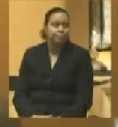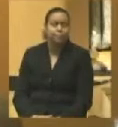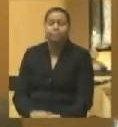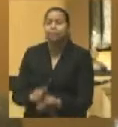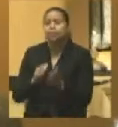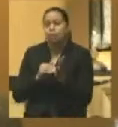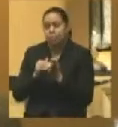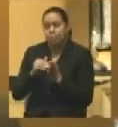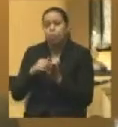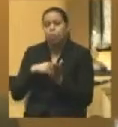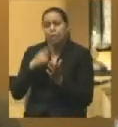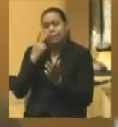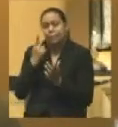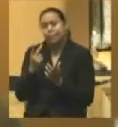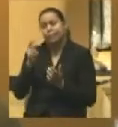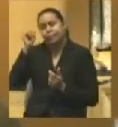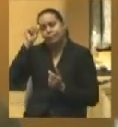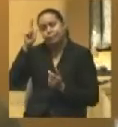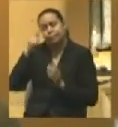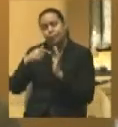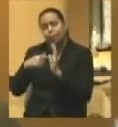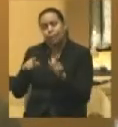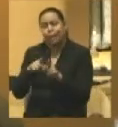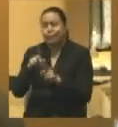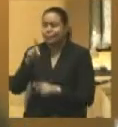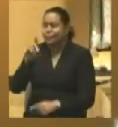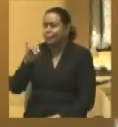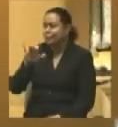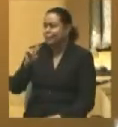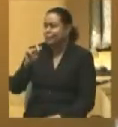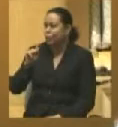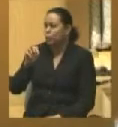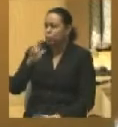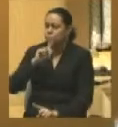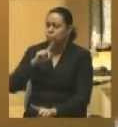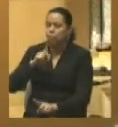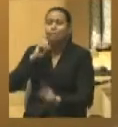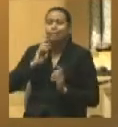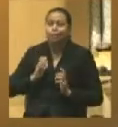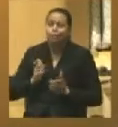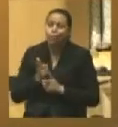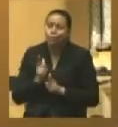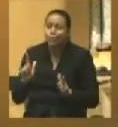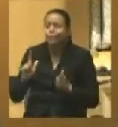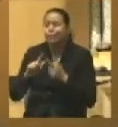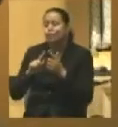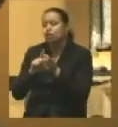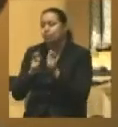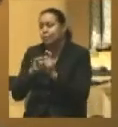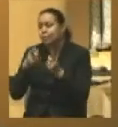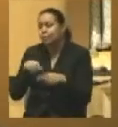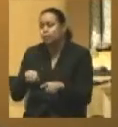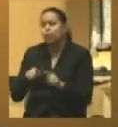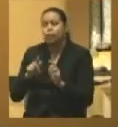often we see Lincoln portrayed as a dictator because of civil liberties and the changes that were made in the Civil